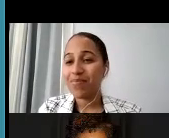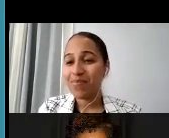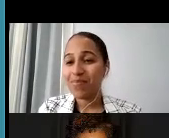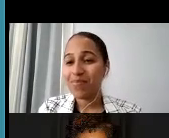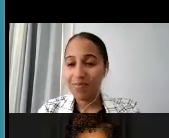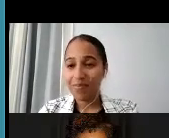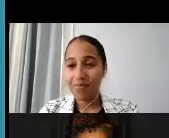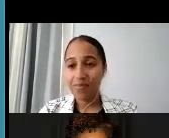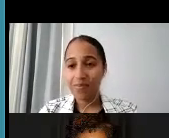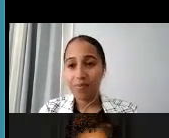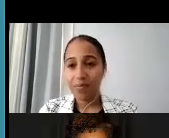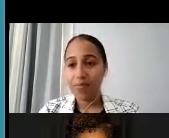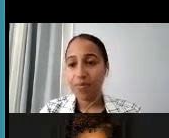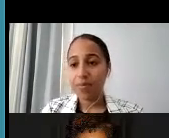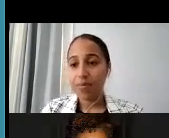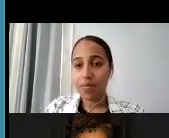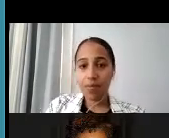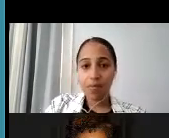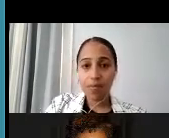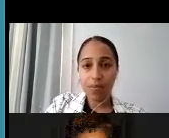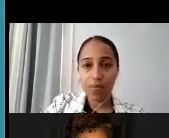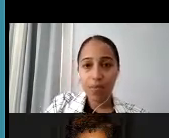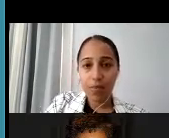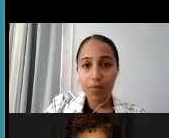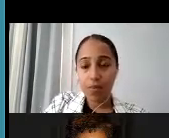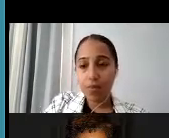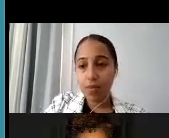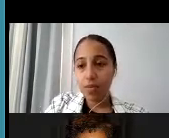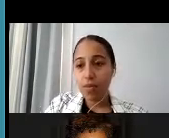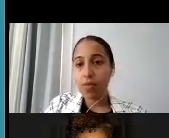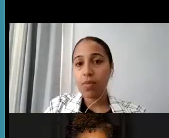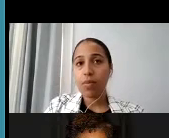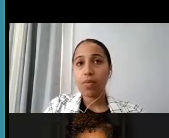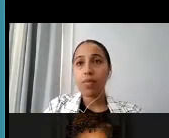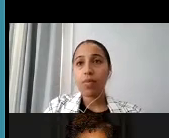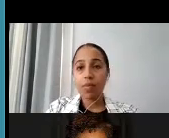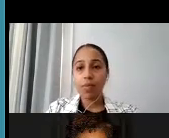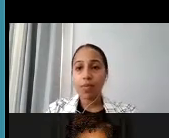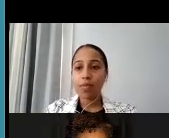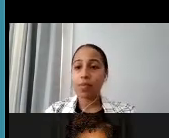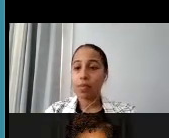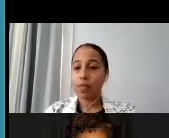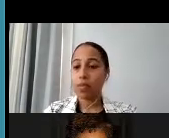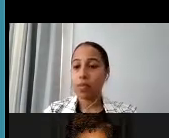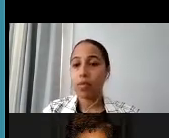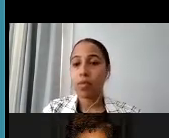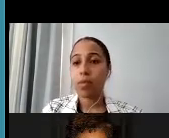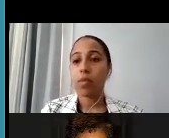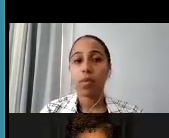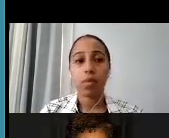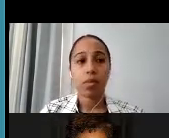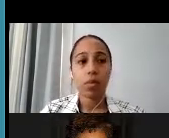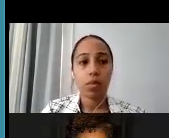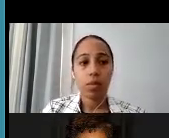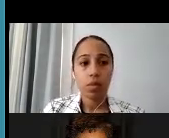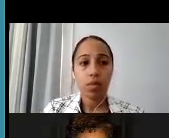I'll second. How's that? Okay. Thank you, Marcos and Melissa. think that's who it's two words. So I